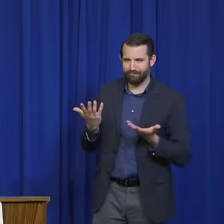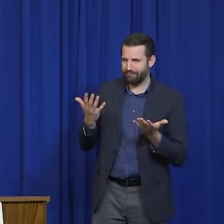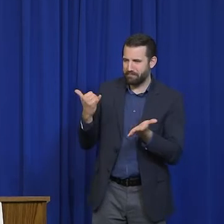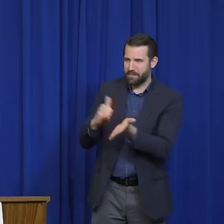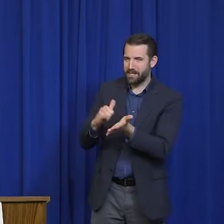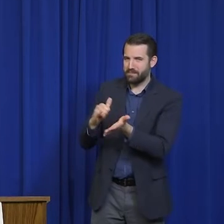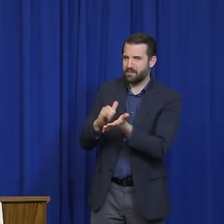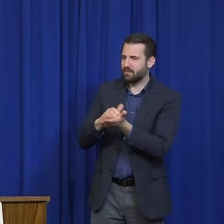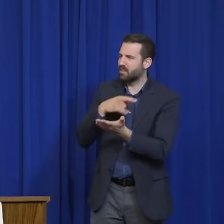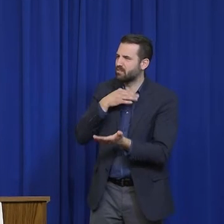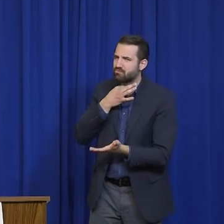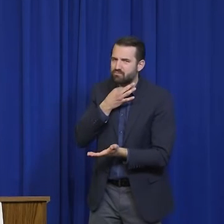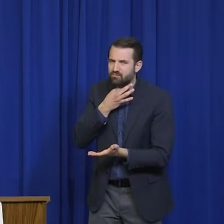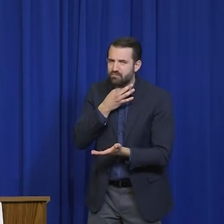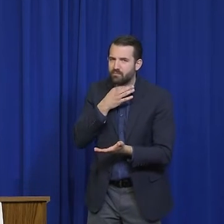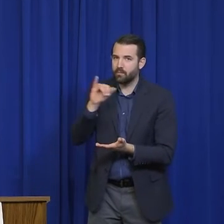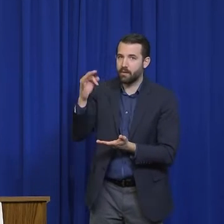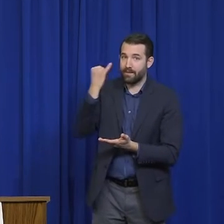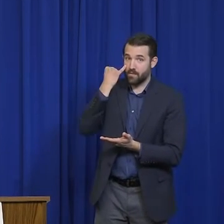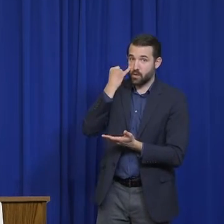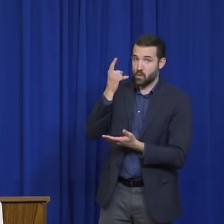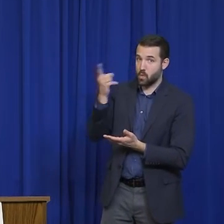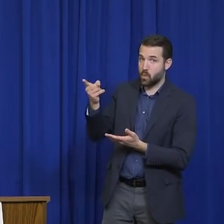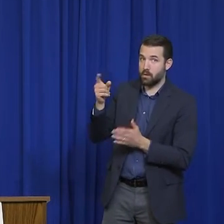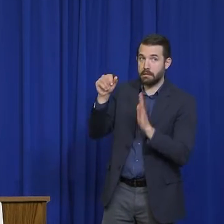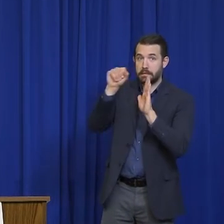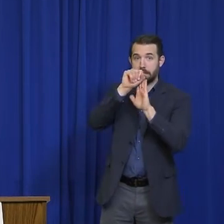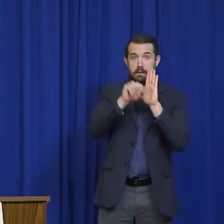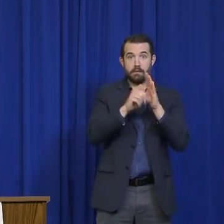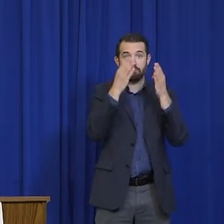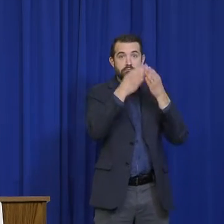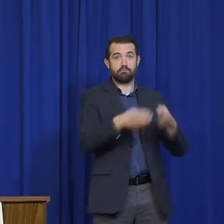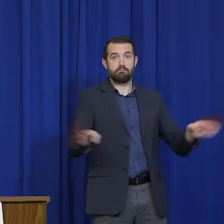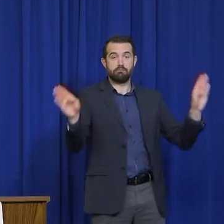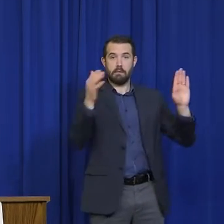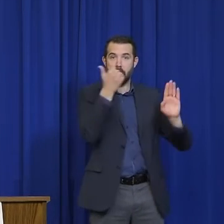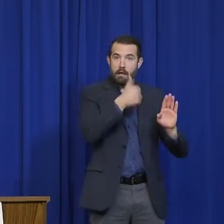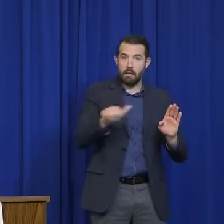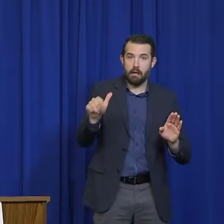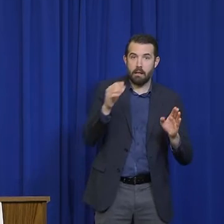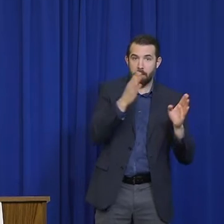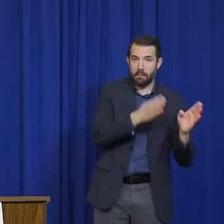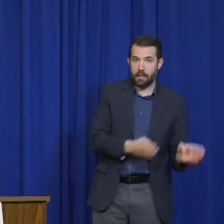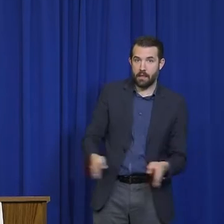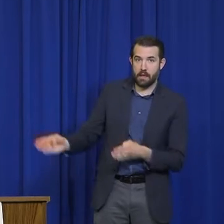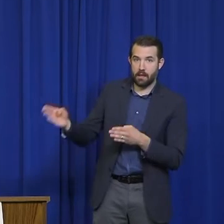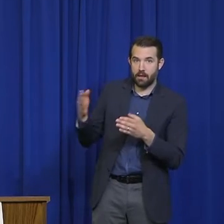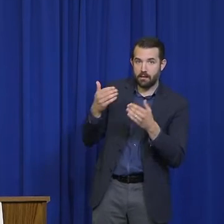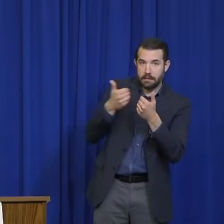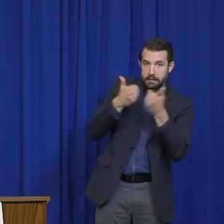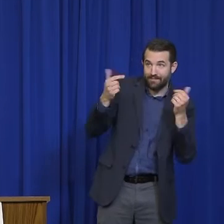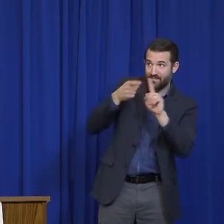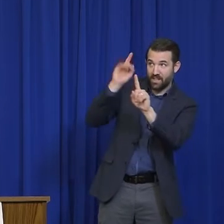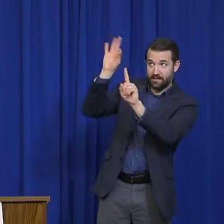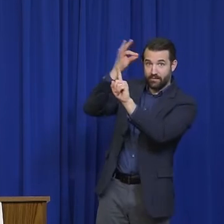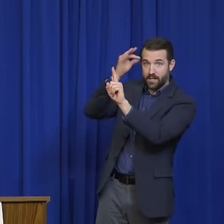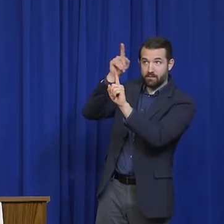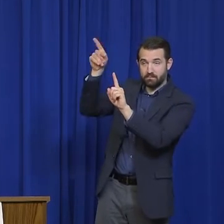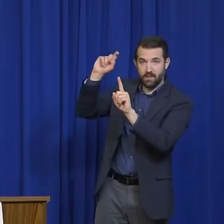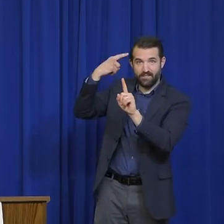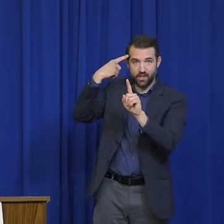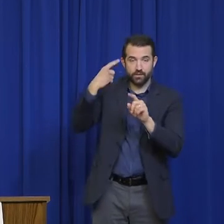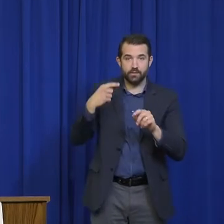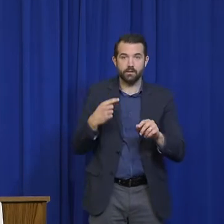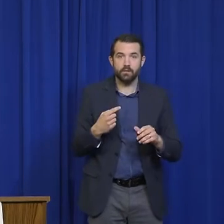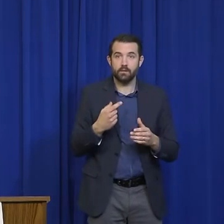if the state has any plans beyond what the federal government has put forward to help those seasonal businesses who will probably have